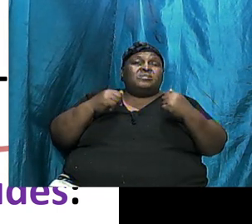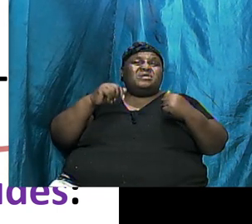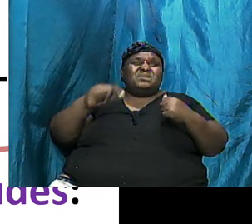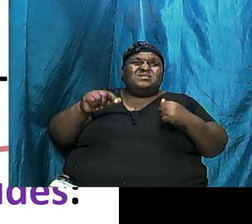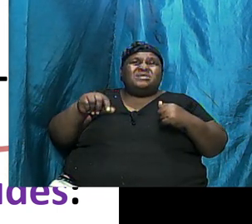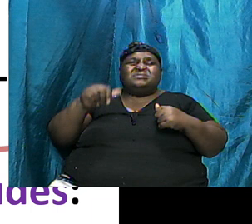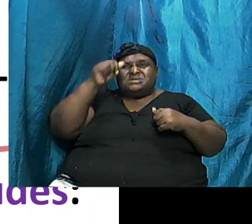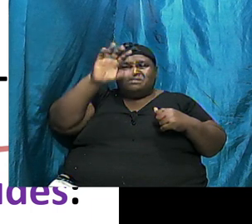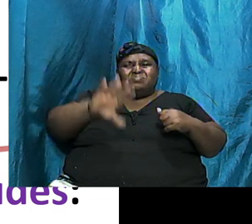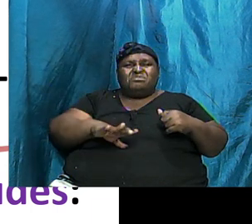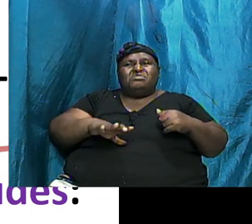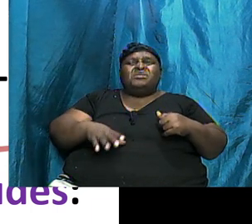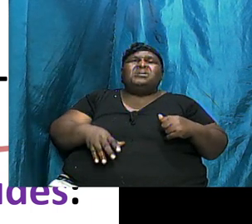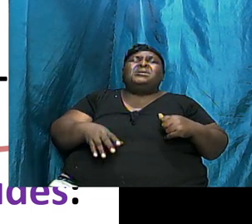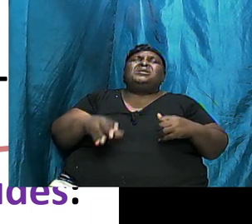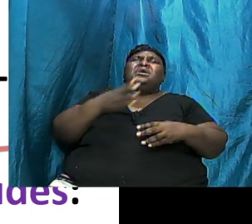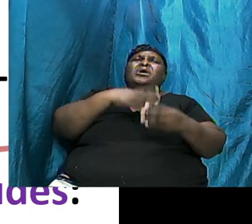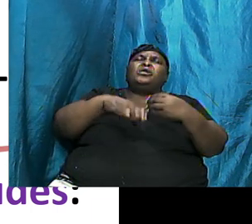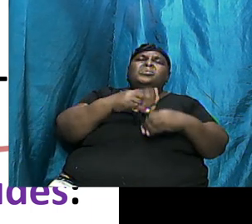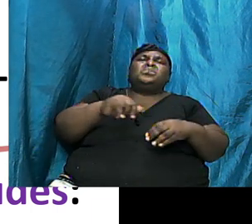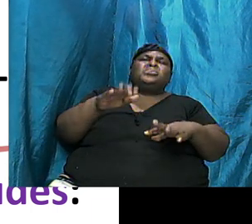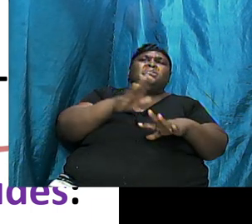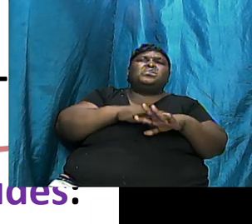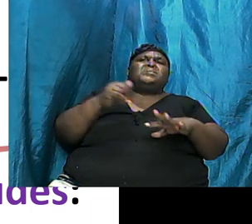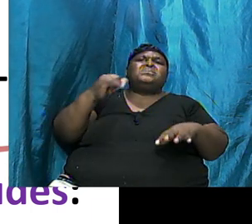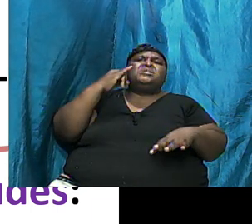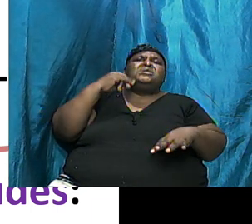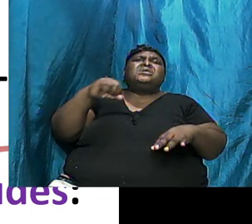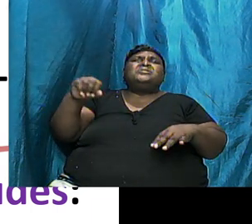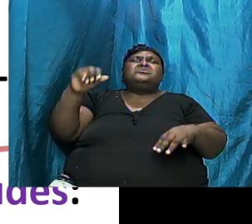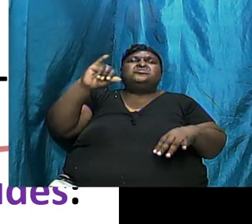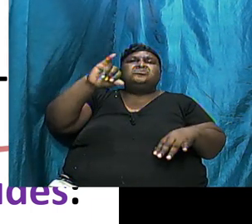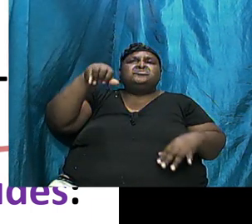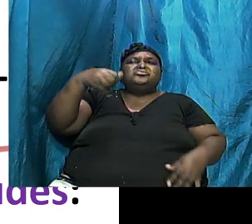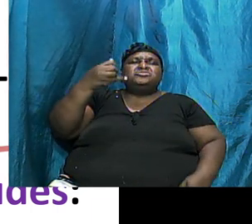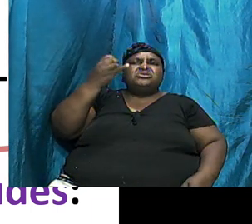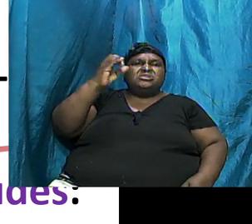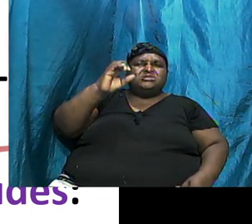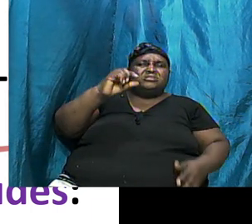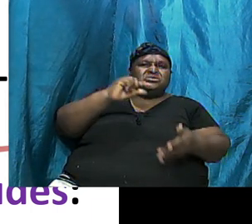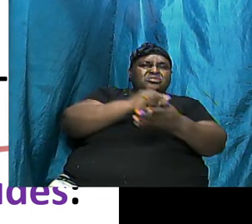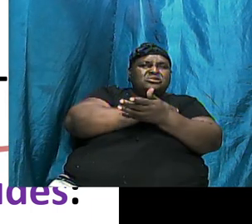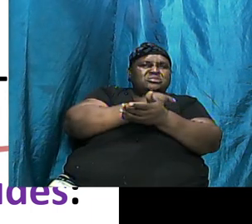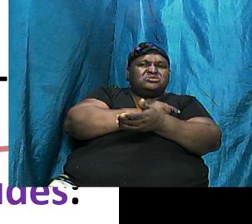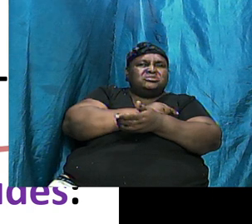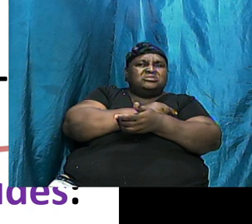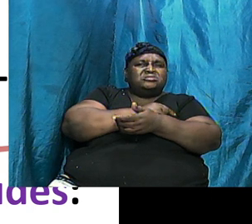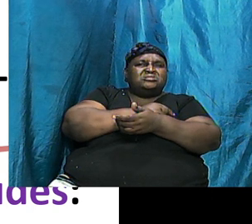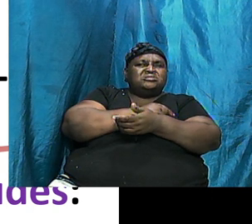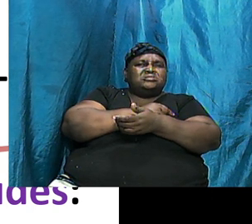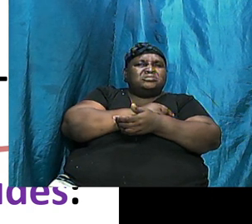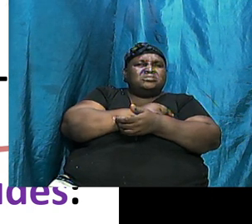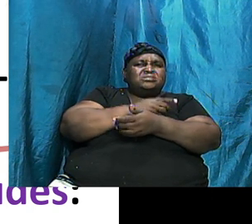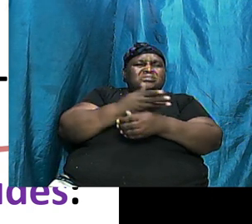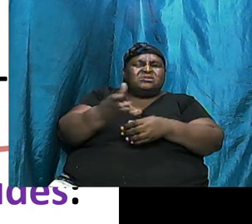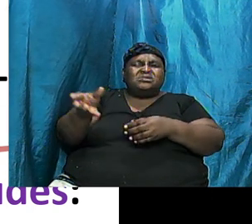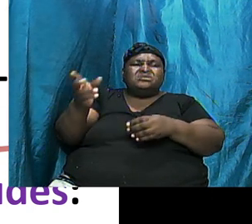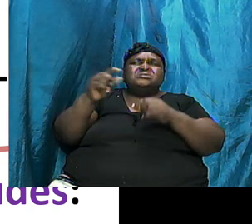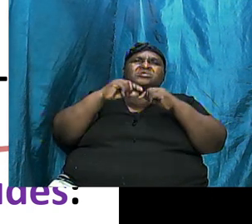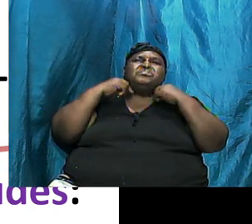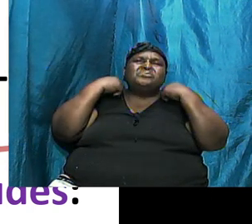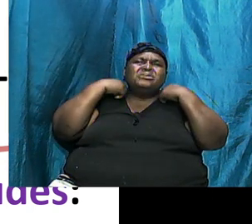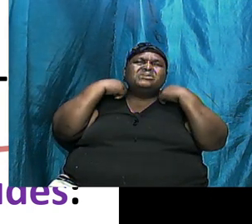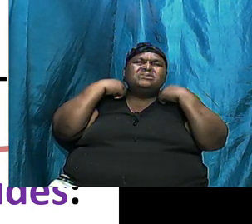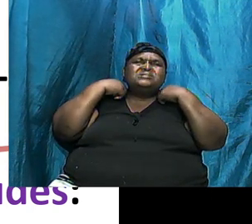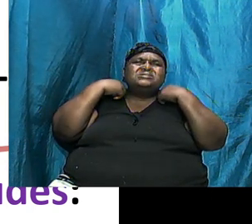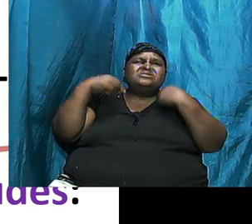Genesis Being Called A Priest And Nothing Was Ever Spoken Or Declared That There Was A Priest Line Or